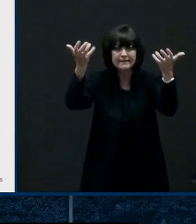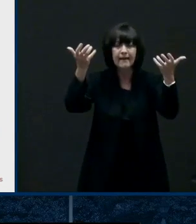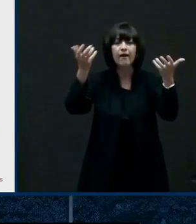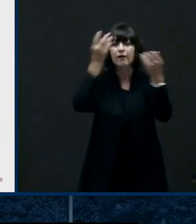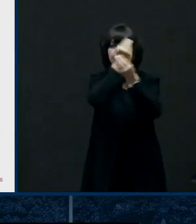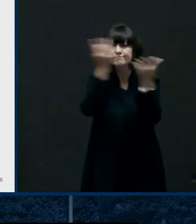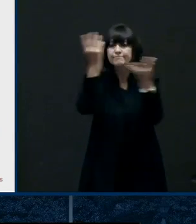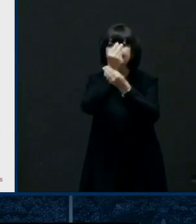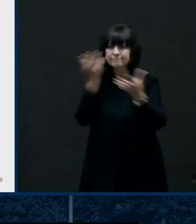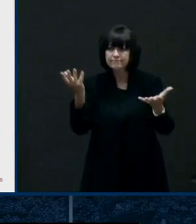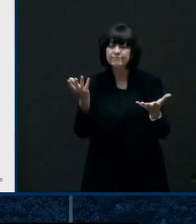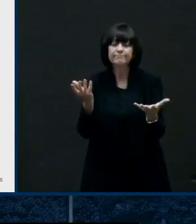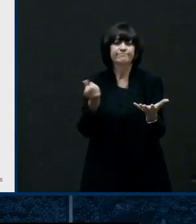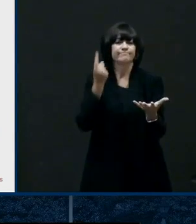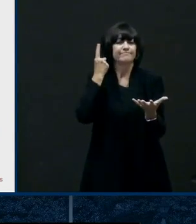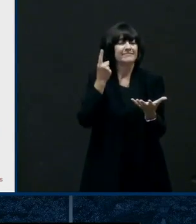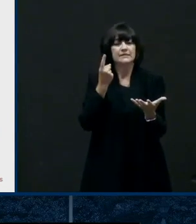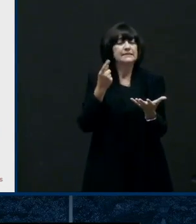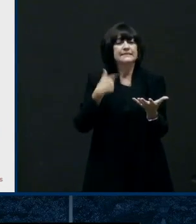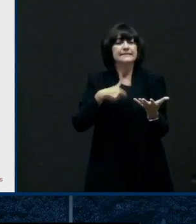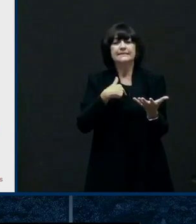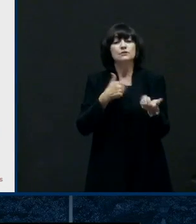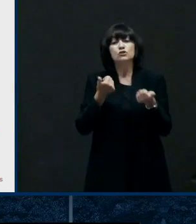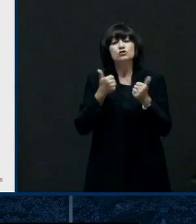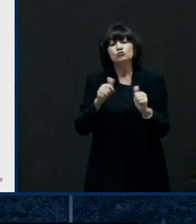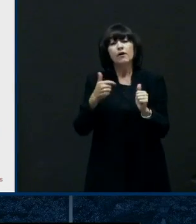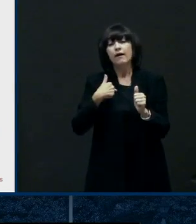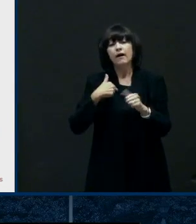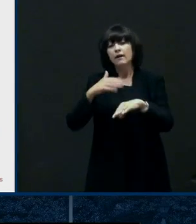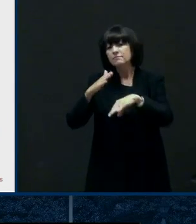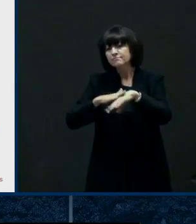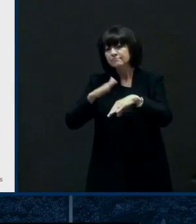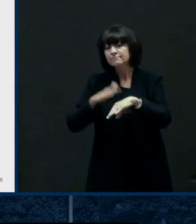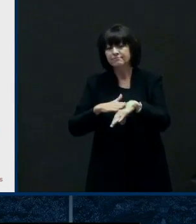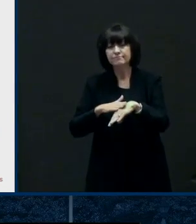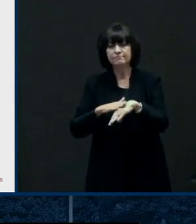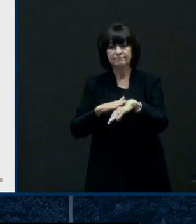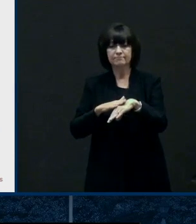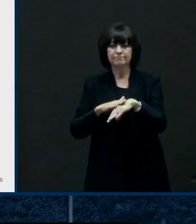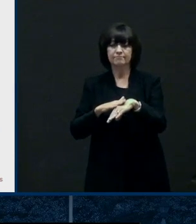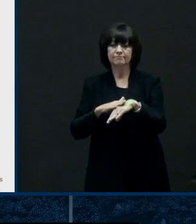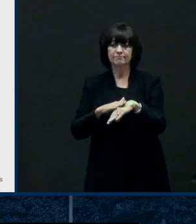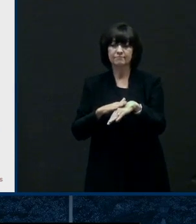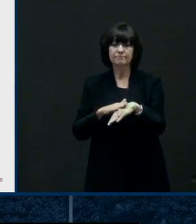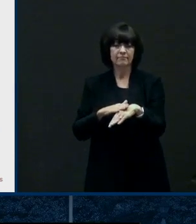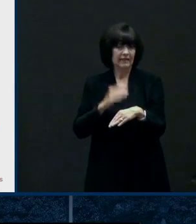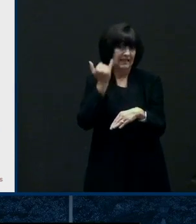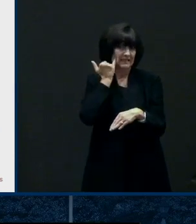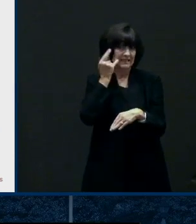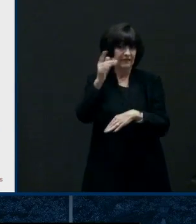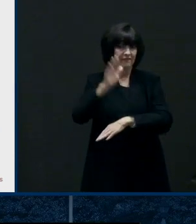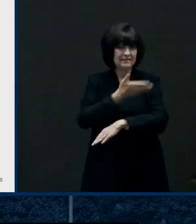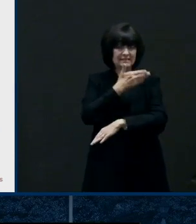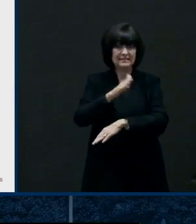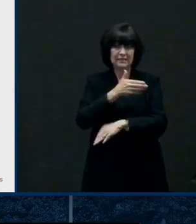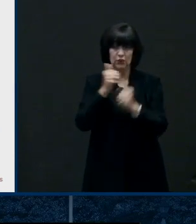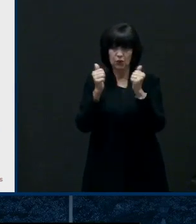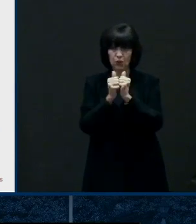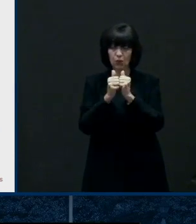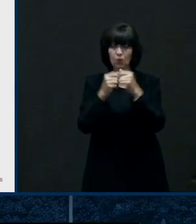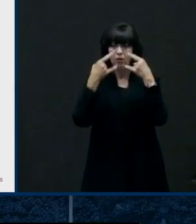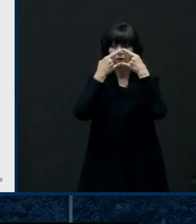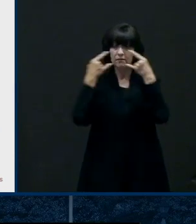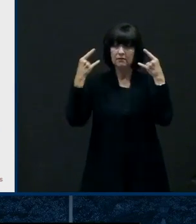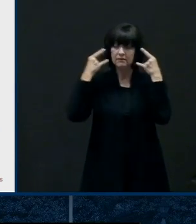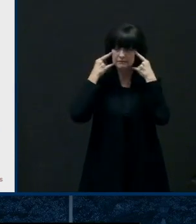again a recent study shows that singing with a face covering is a very effective way to decrease this the